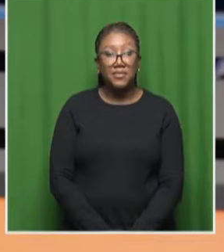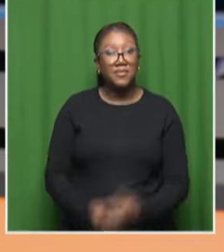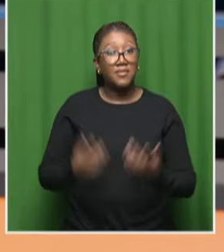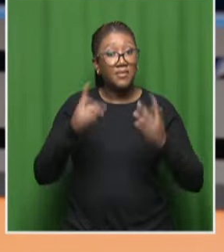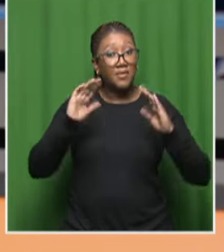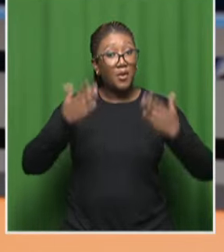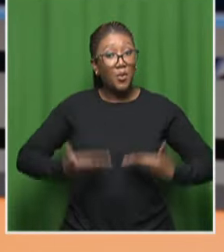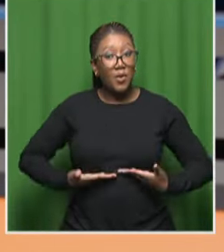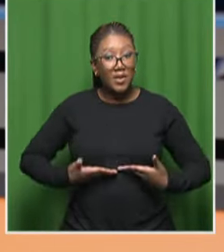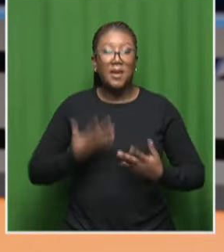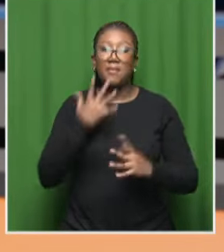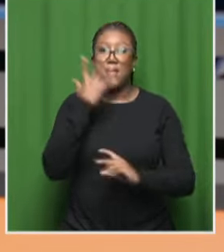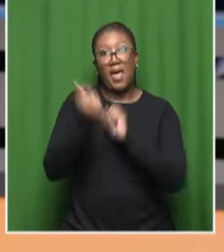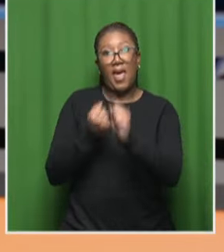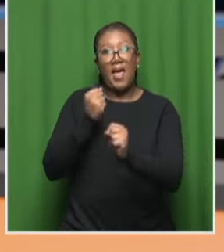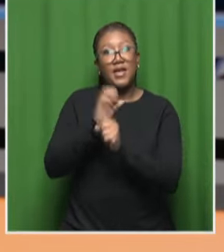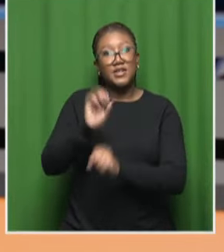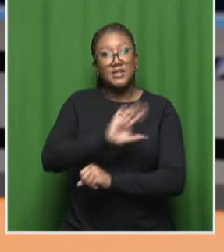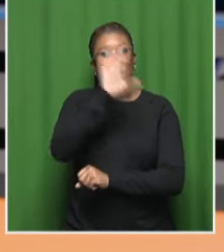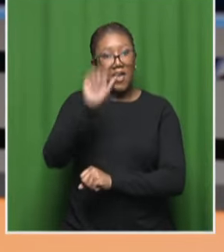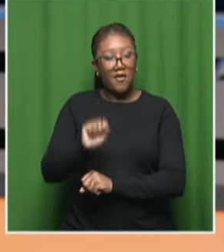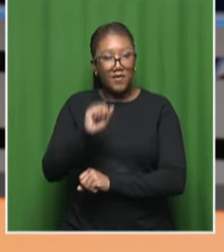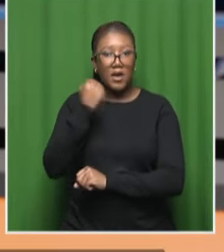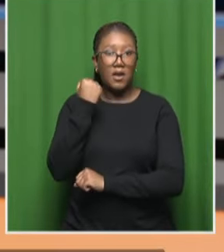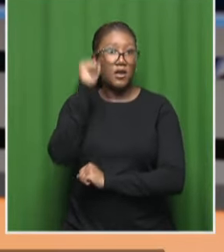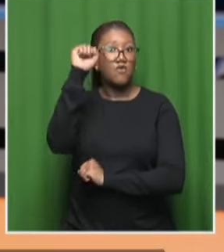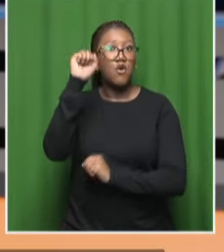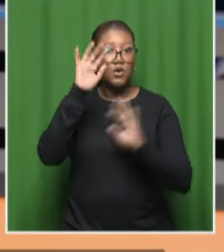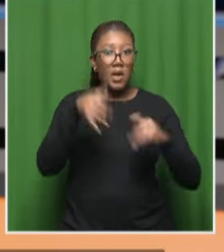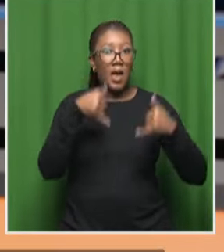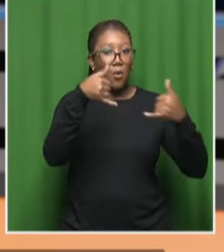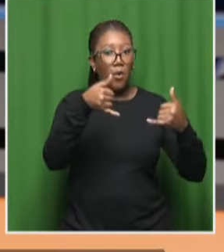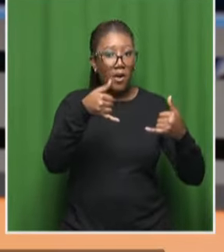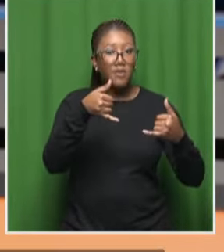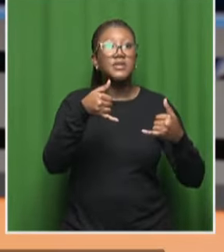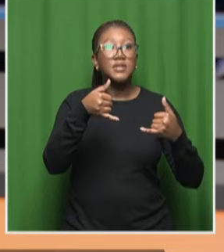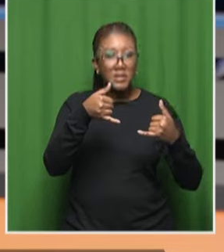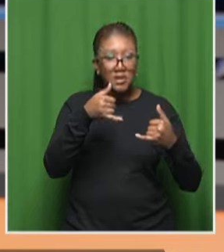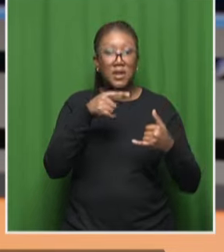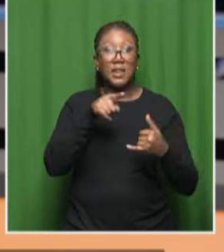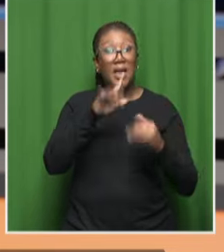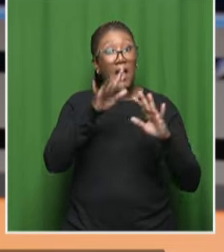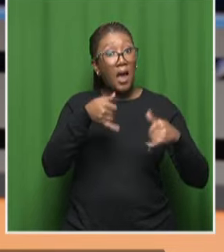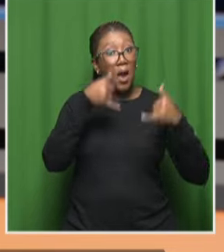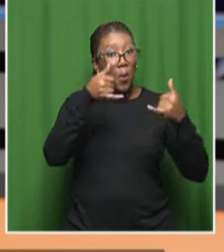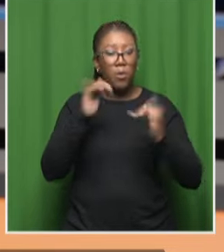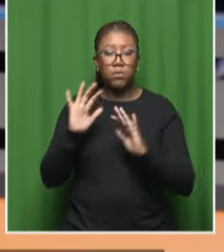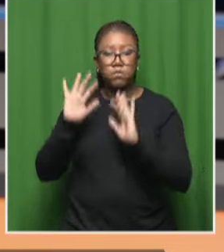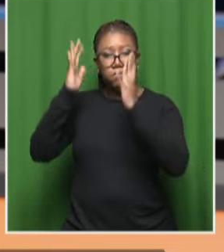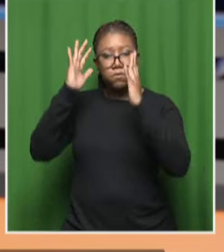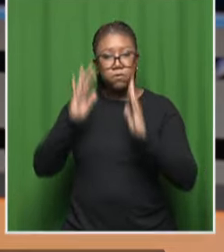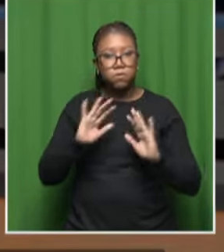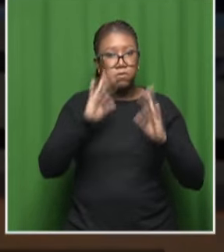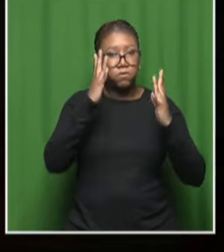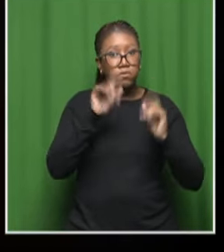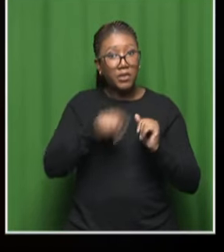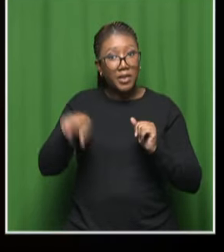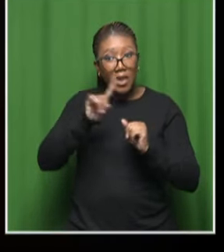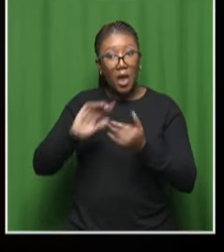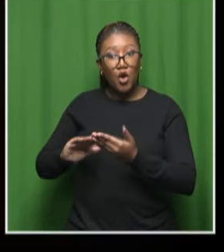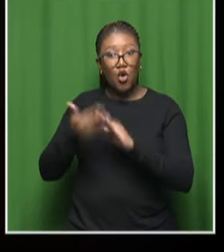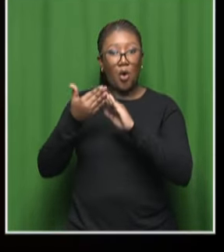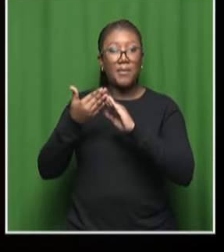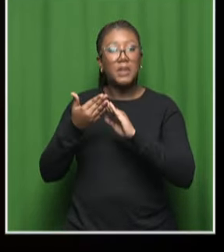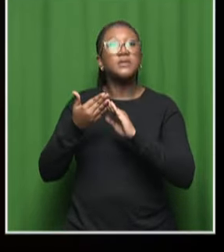welcome back the annual South African Heroes Awards is a celebration of unsung heroes the awards recognize and celebrate the work done by community